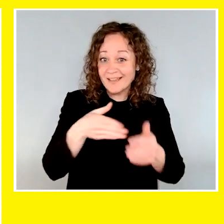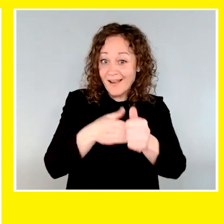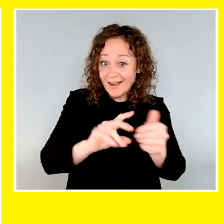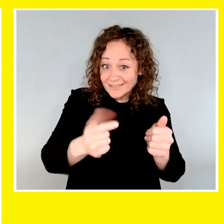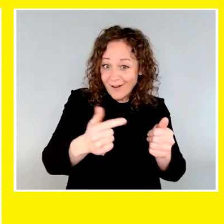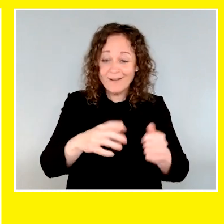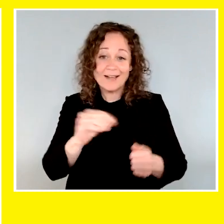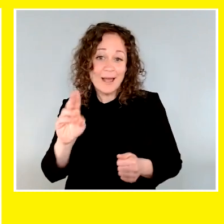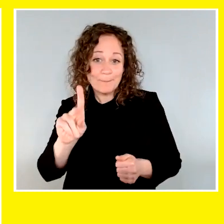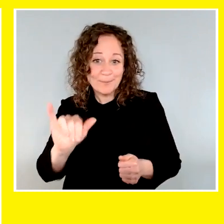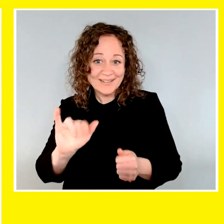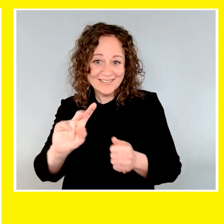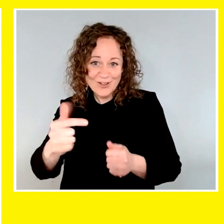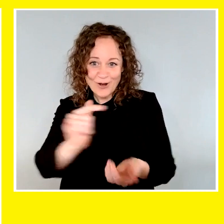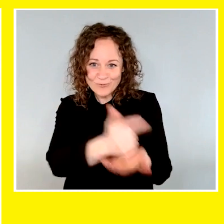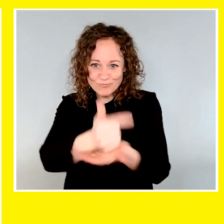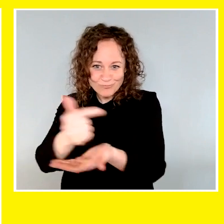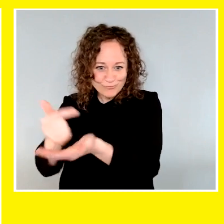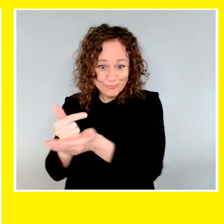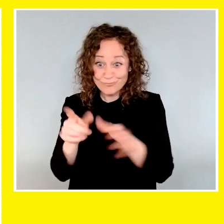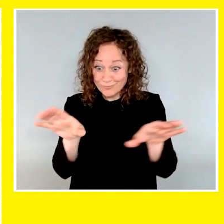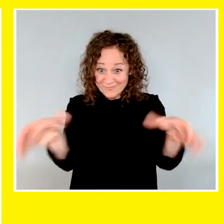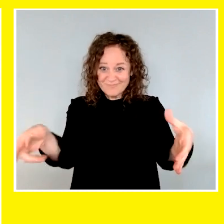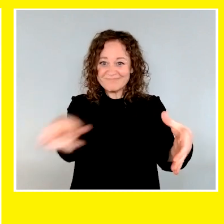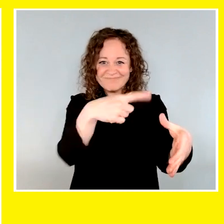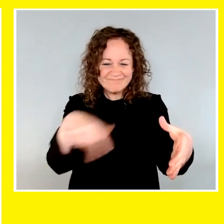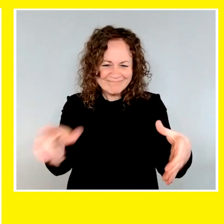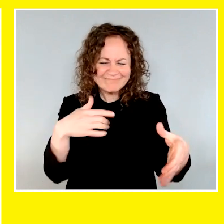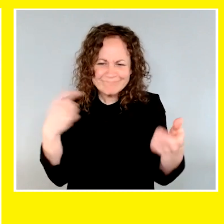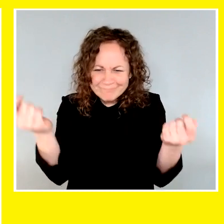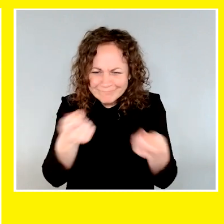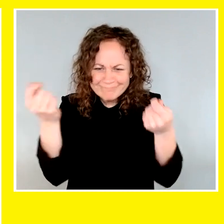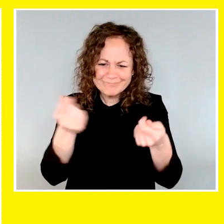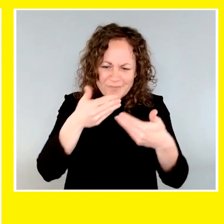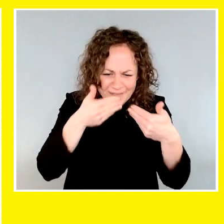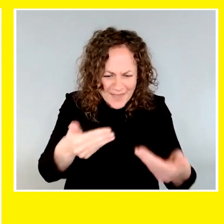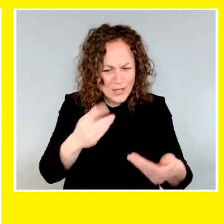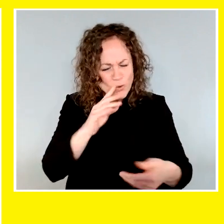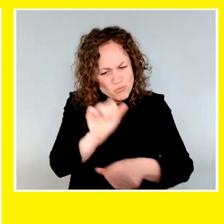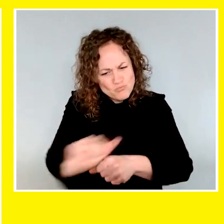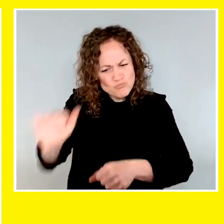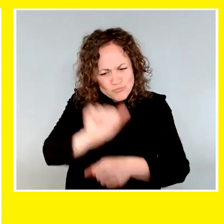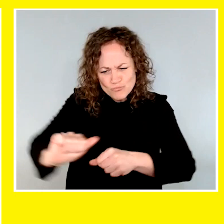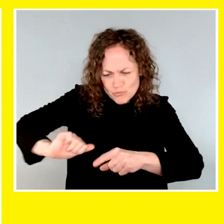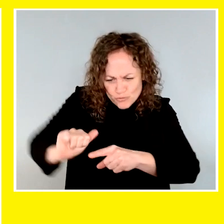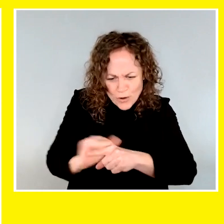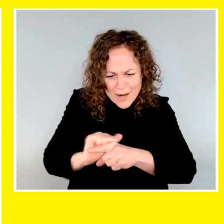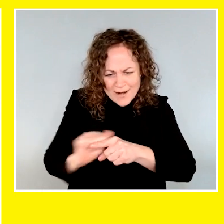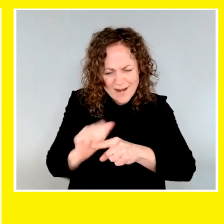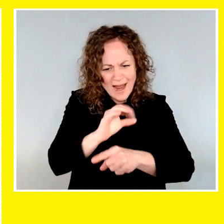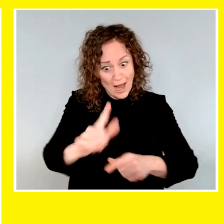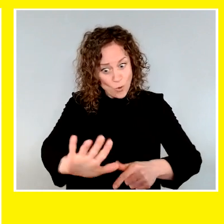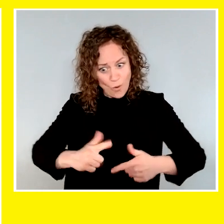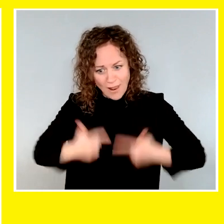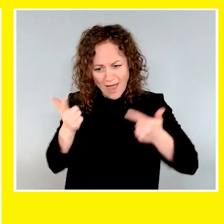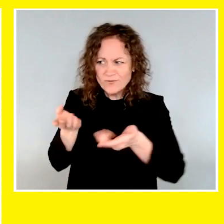To the distinguished graduates we are celebrating today, I want to thank you for the hard work and training you have done, and for the life of service you